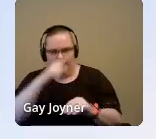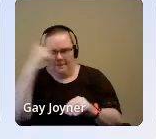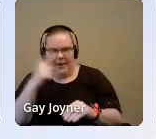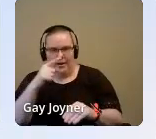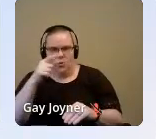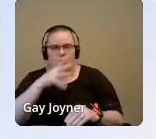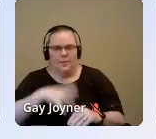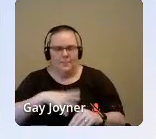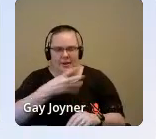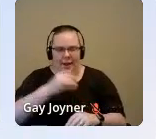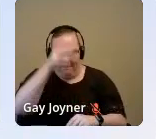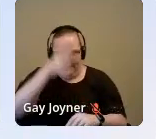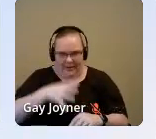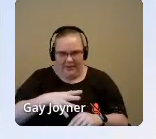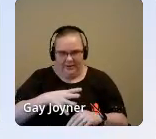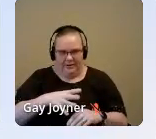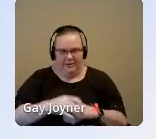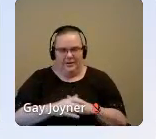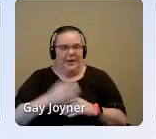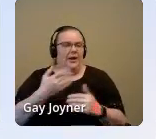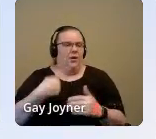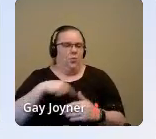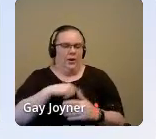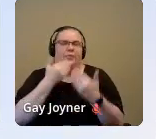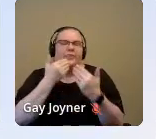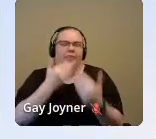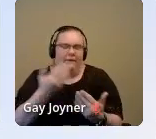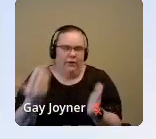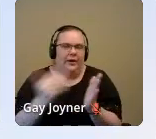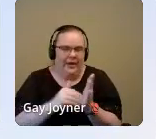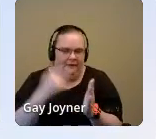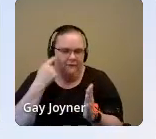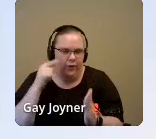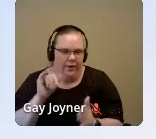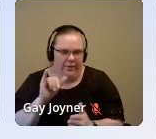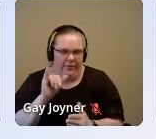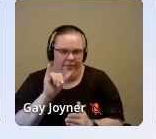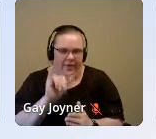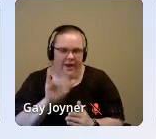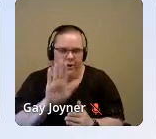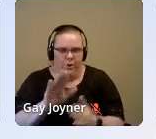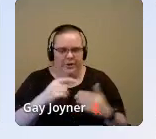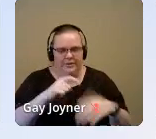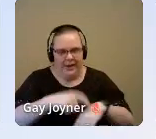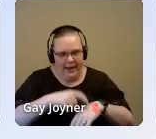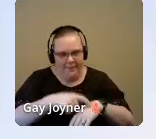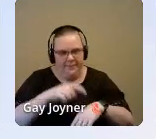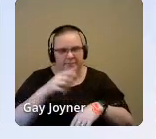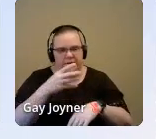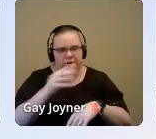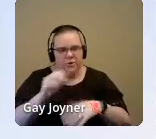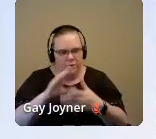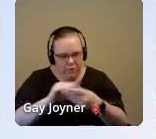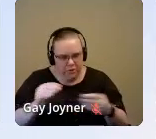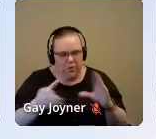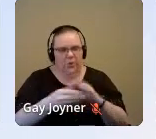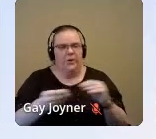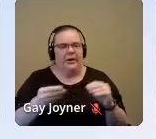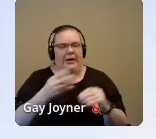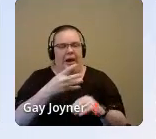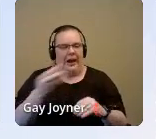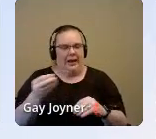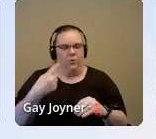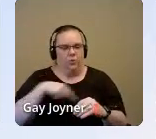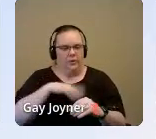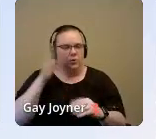and individuals. So we are thankful again for your time today and for your story. And we're going